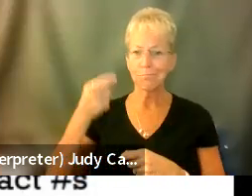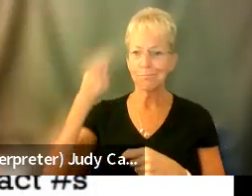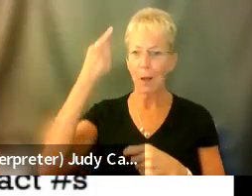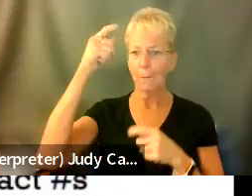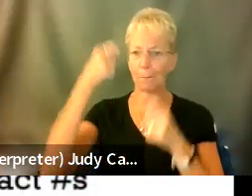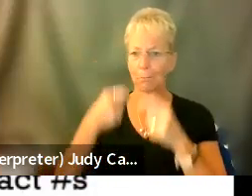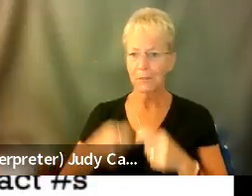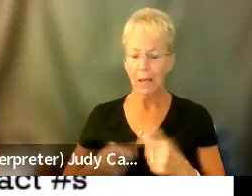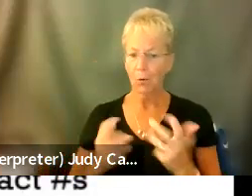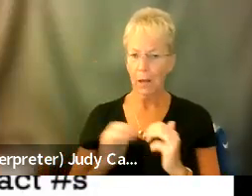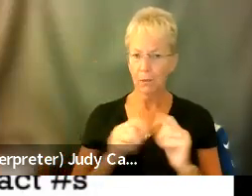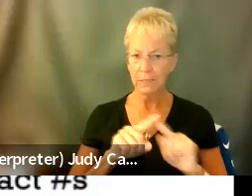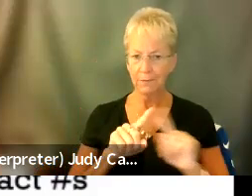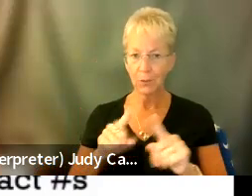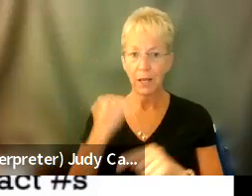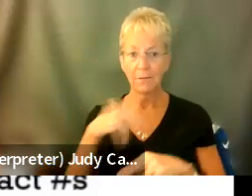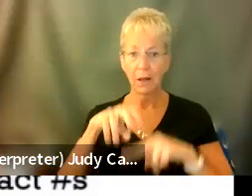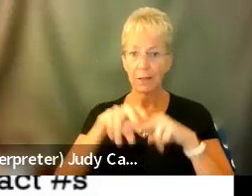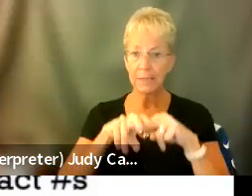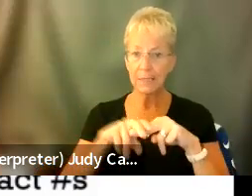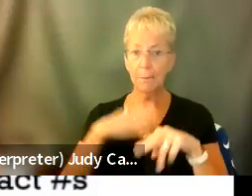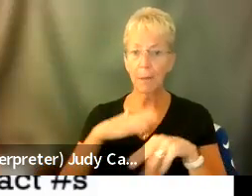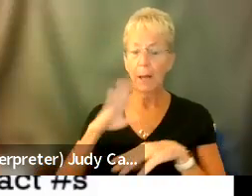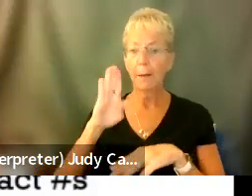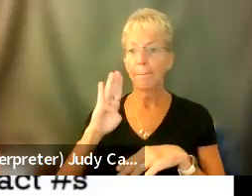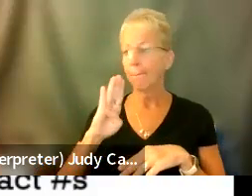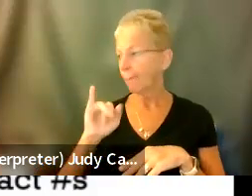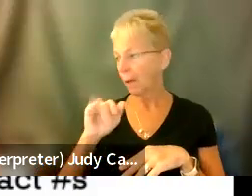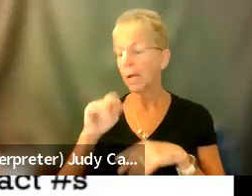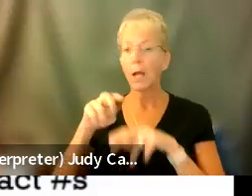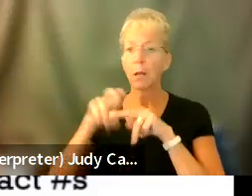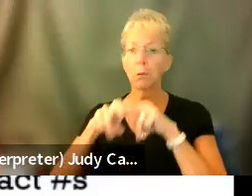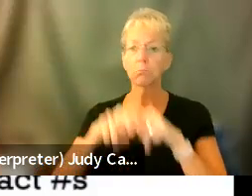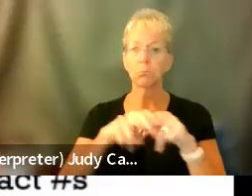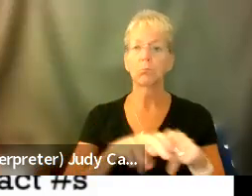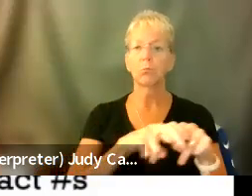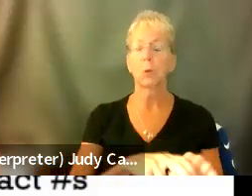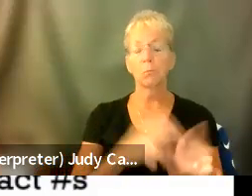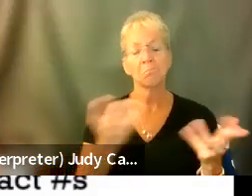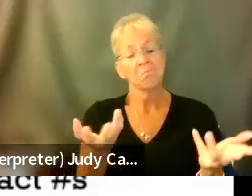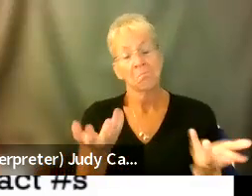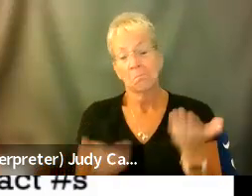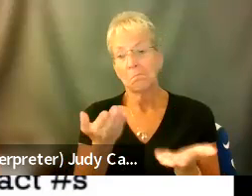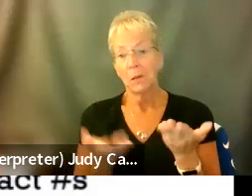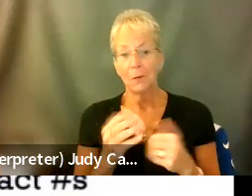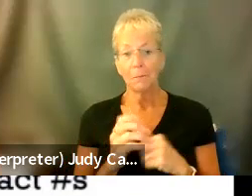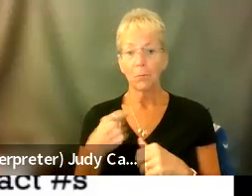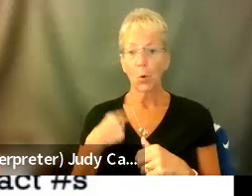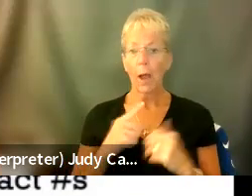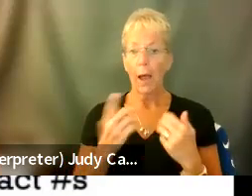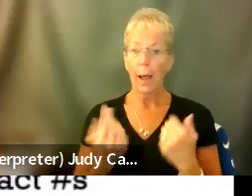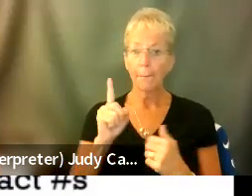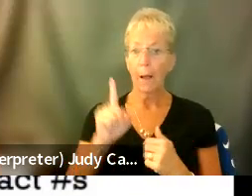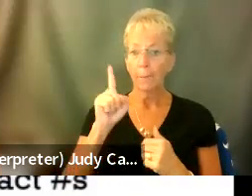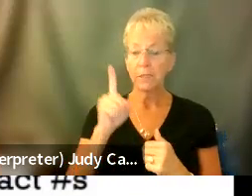down. You know, if I have to sit on my bum and scoot down, or there were oftentimes I would be up here for